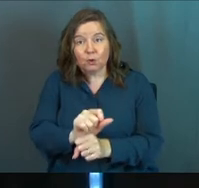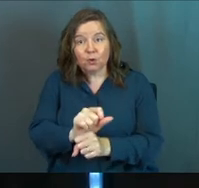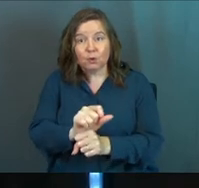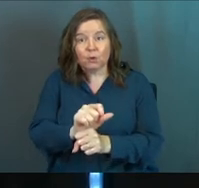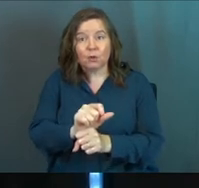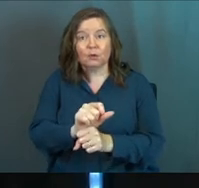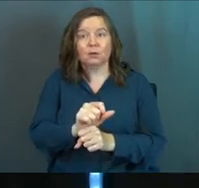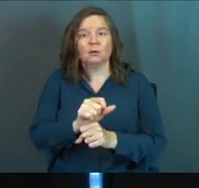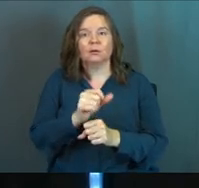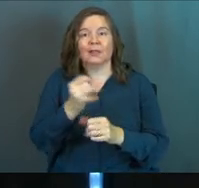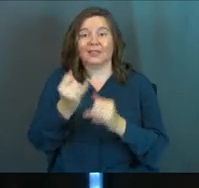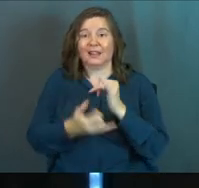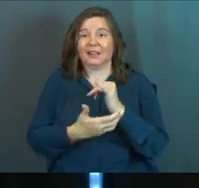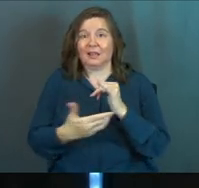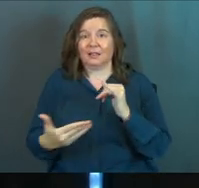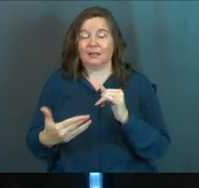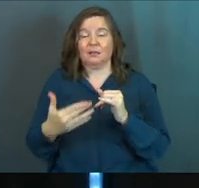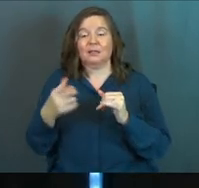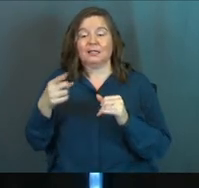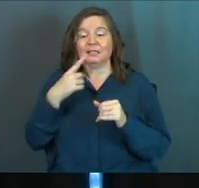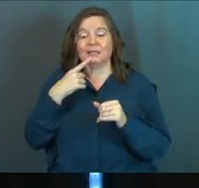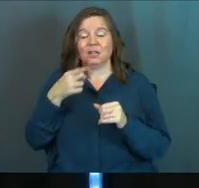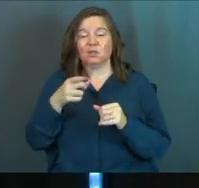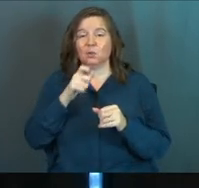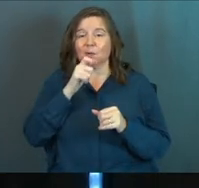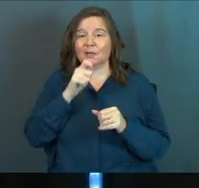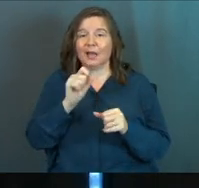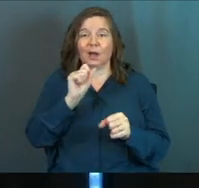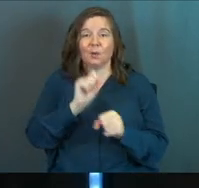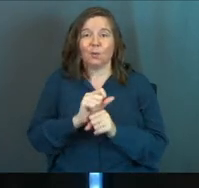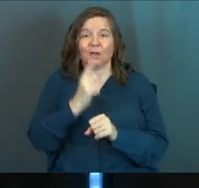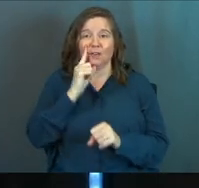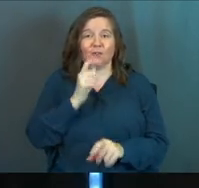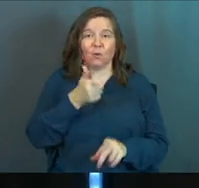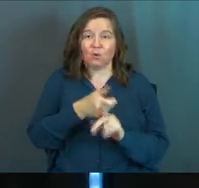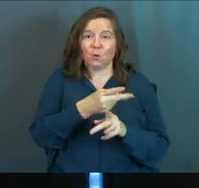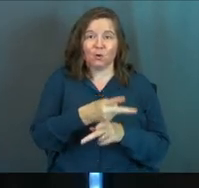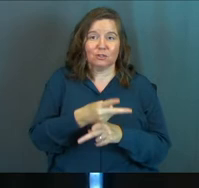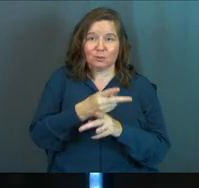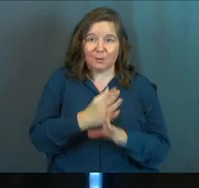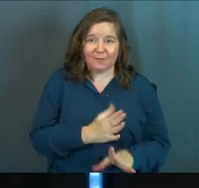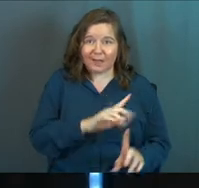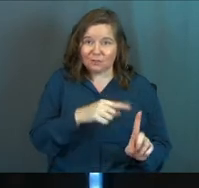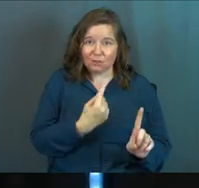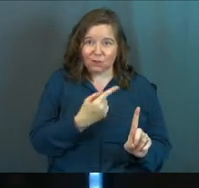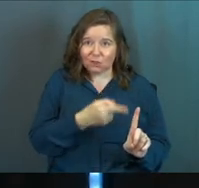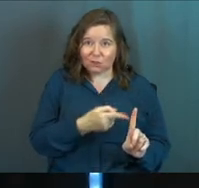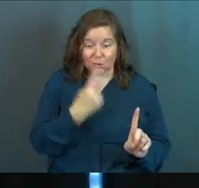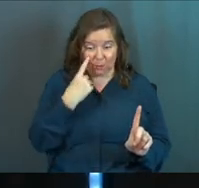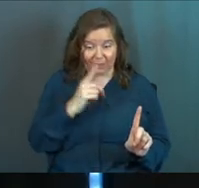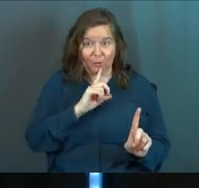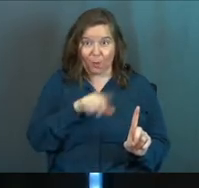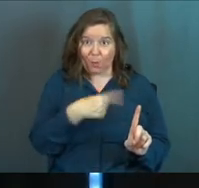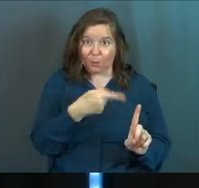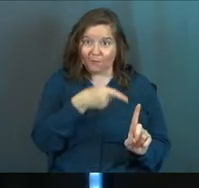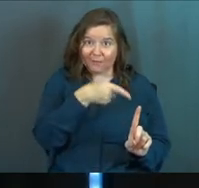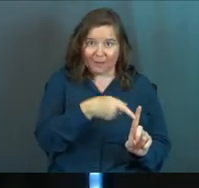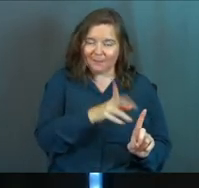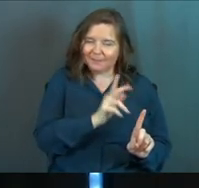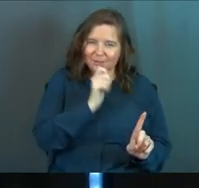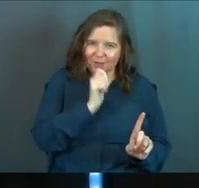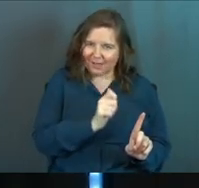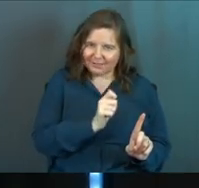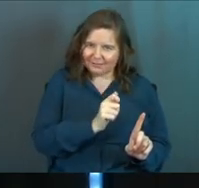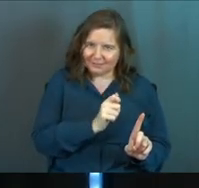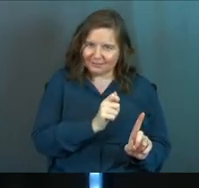it's the last thing. He says, you're not working for your supervisor. You think you are, but you're not.